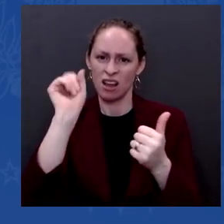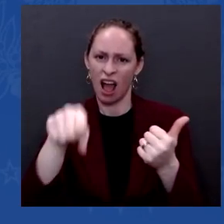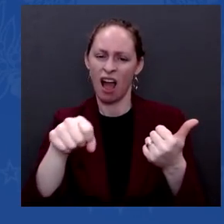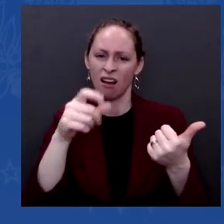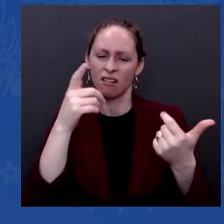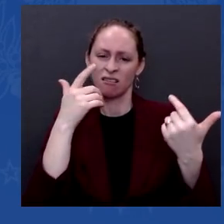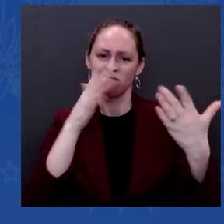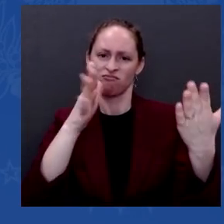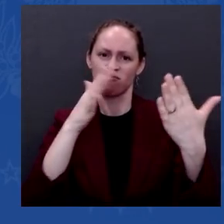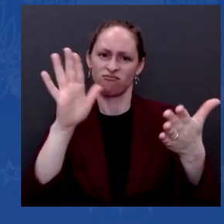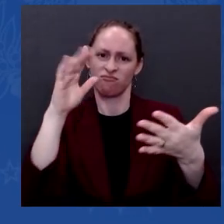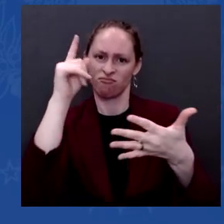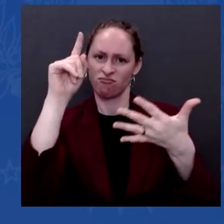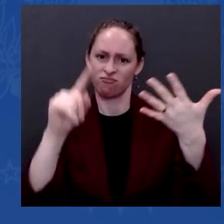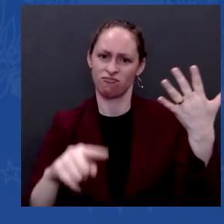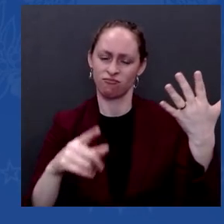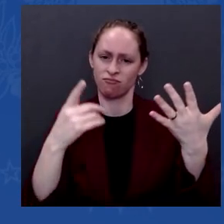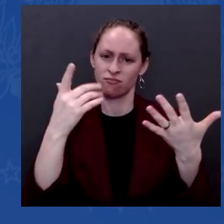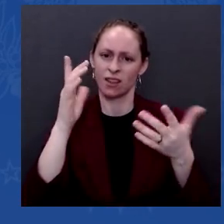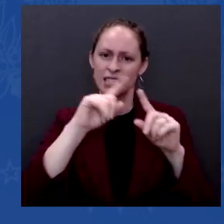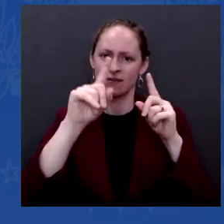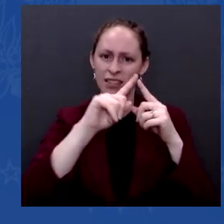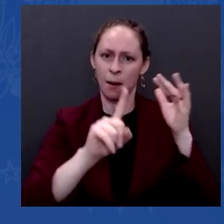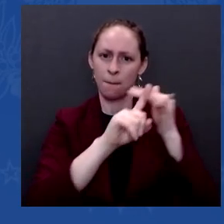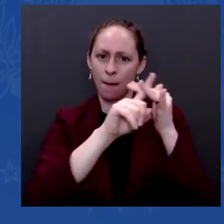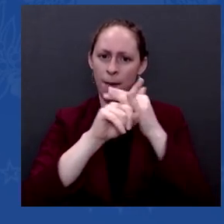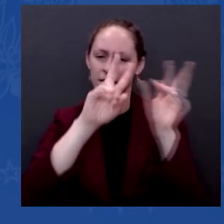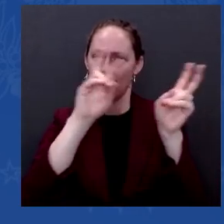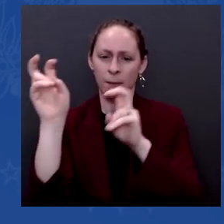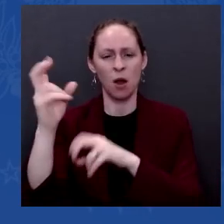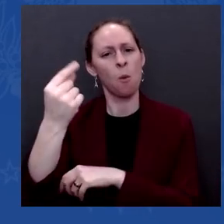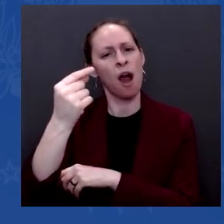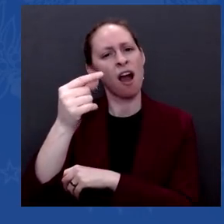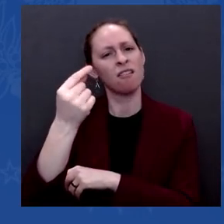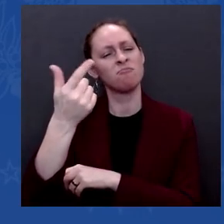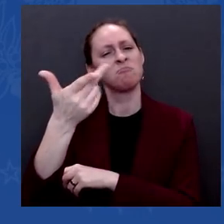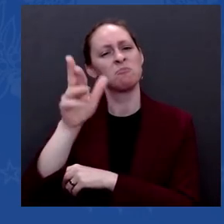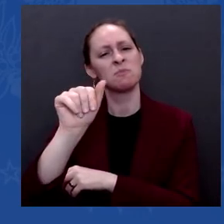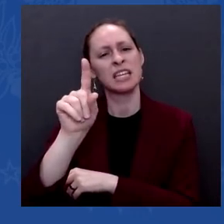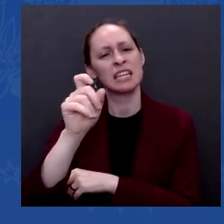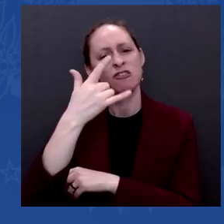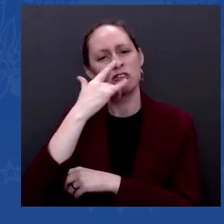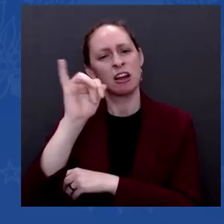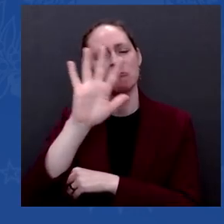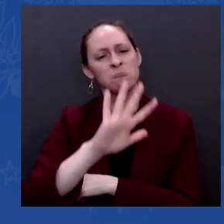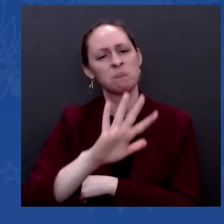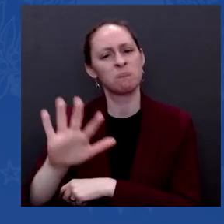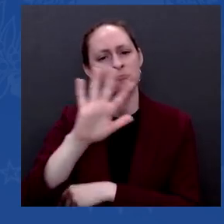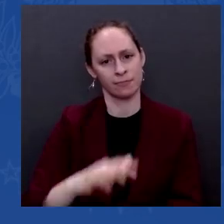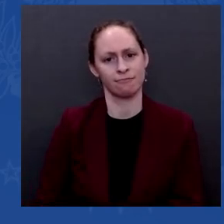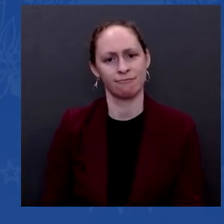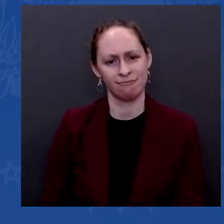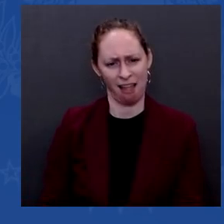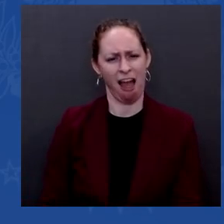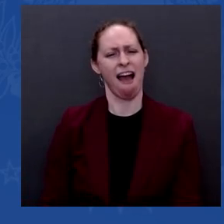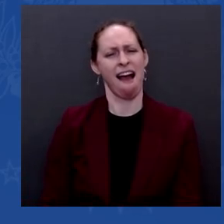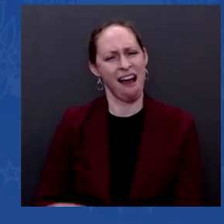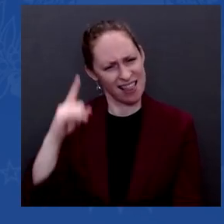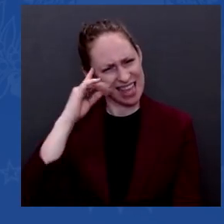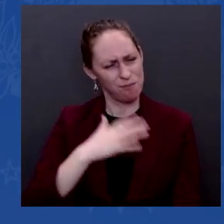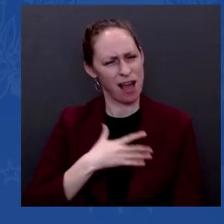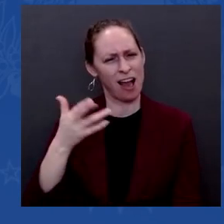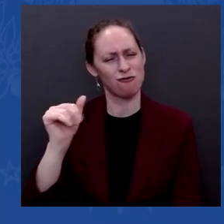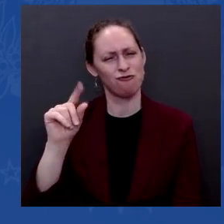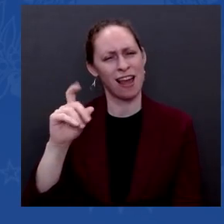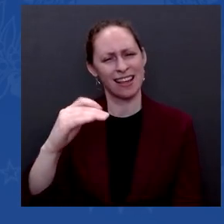good, if that's where we're at. But look, the idea that Mitch has been very clear. He's going do anything to prevent